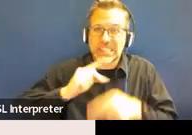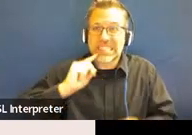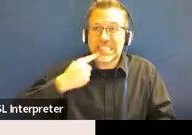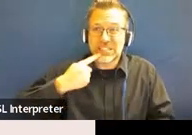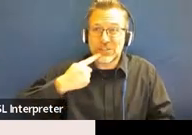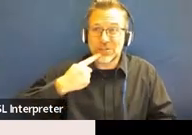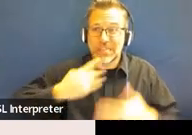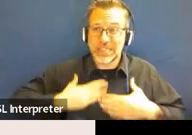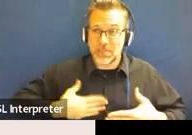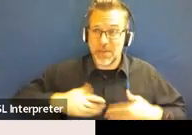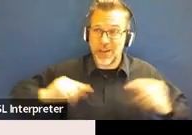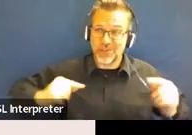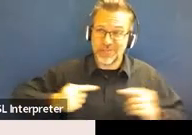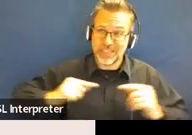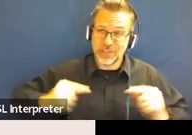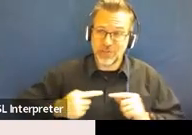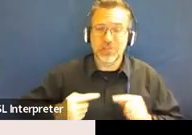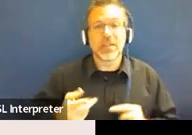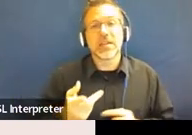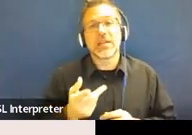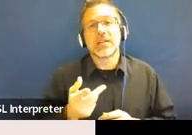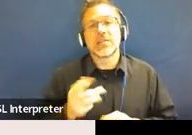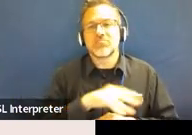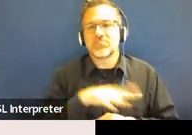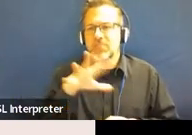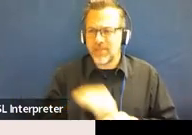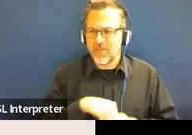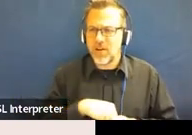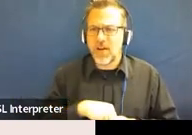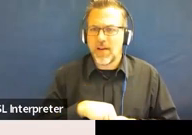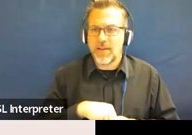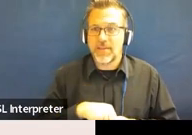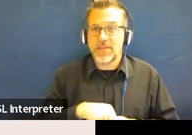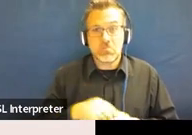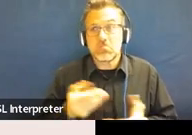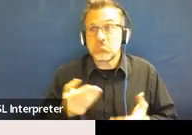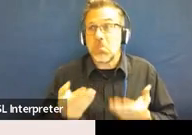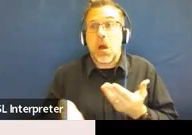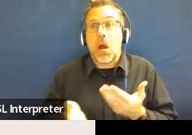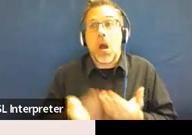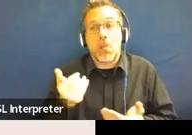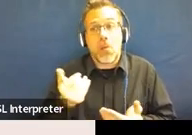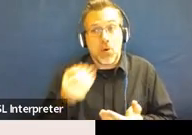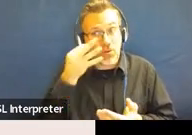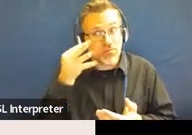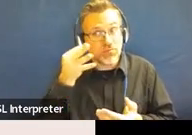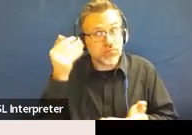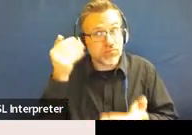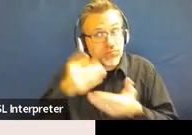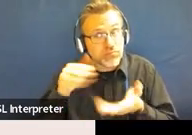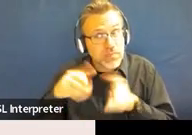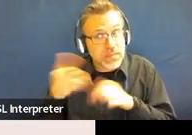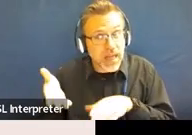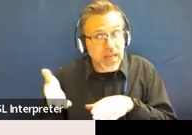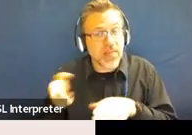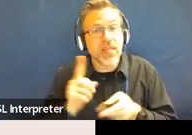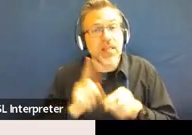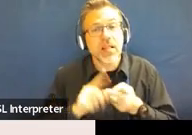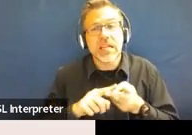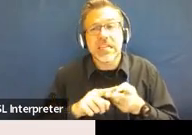that is an injury, bodily injury that involves a substantial risk of death, extreme physical pain,